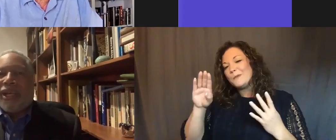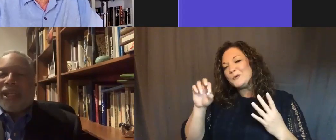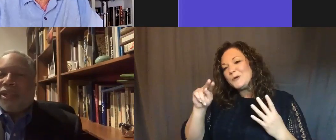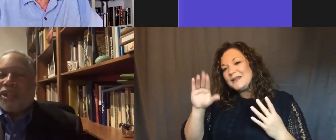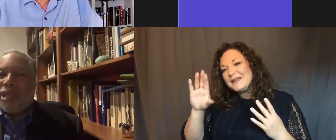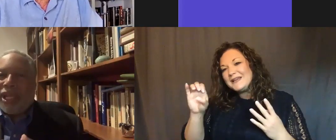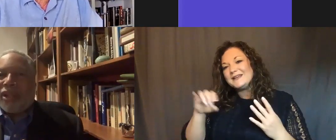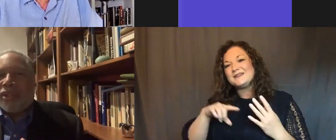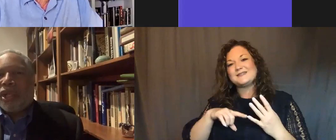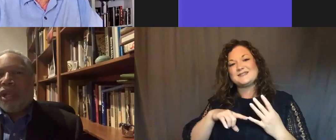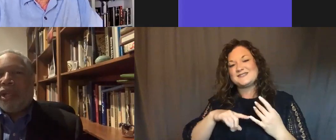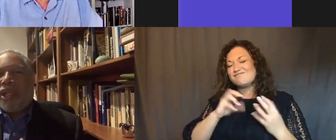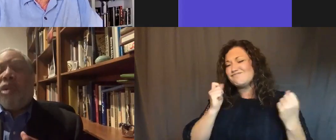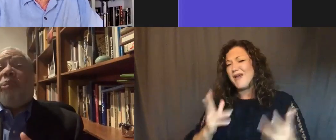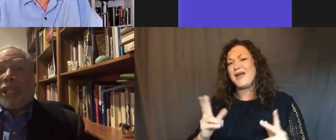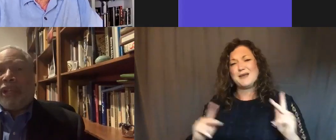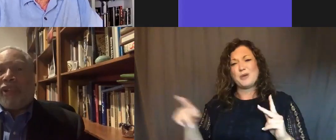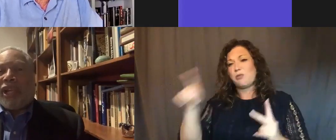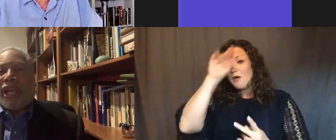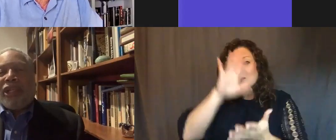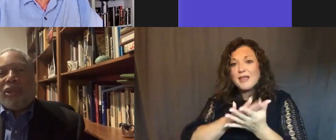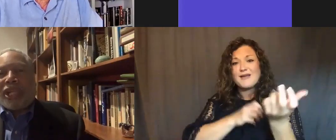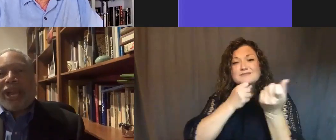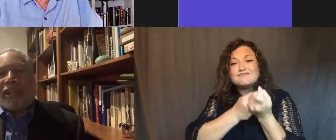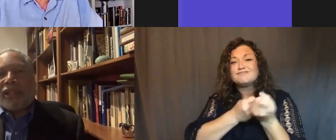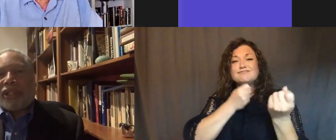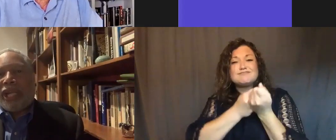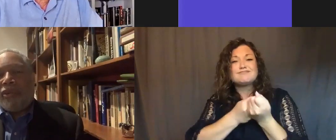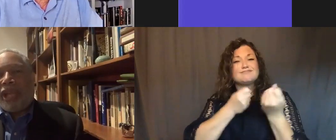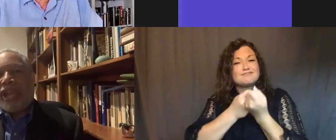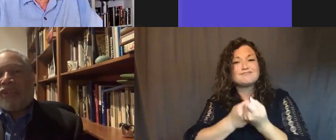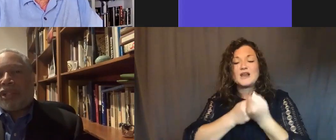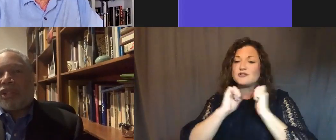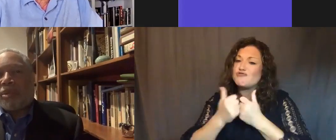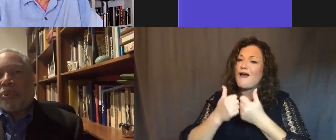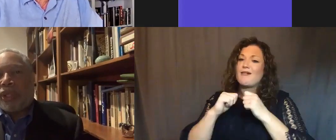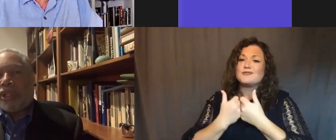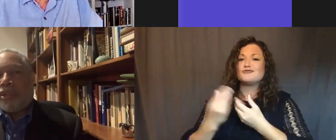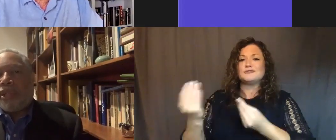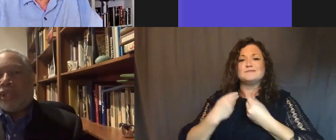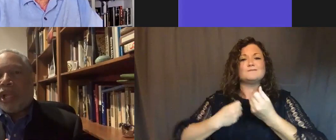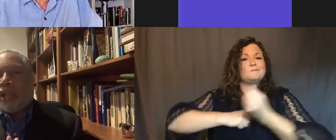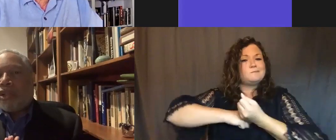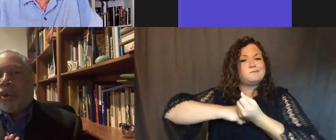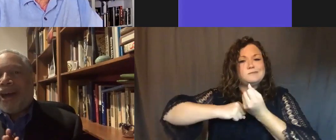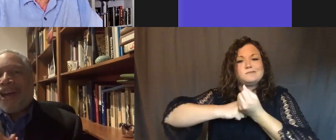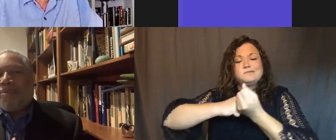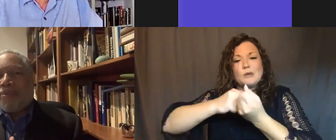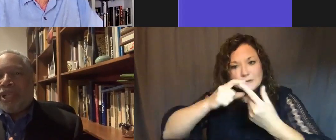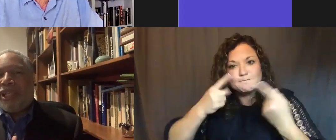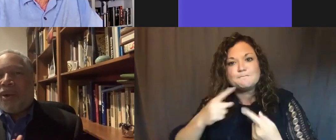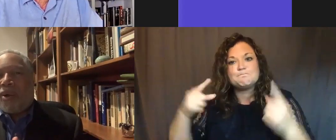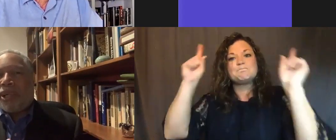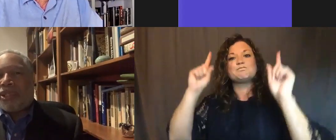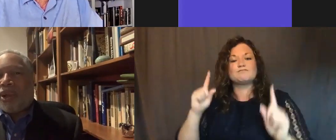and, you know, so many others, you believed and you challenged and you gave us the support to do this. So I